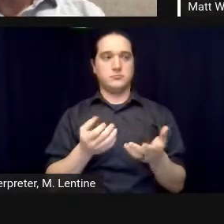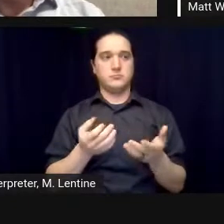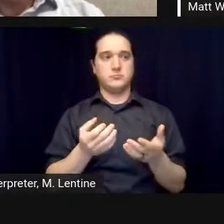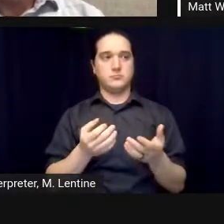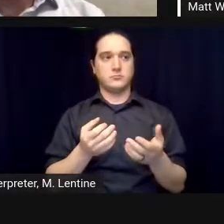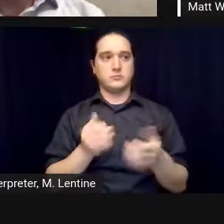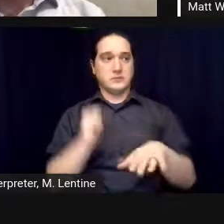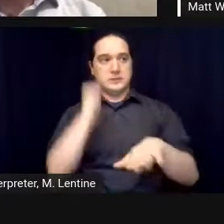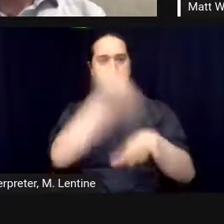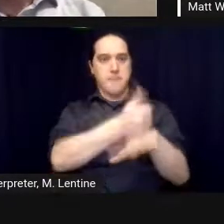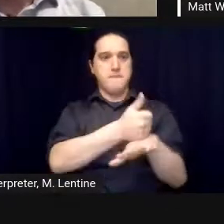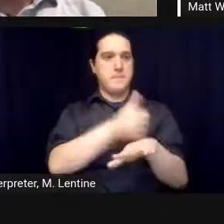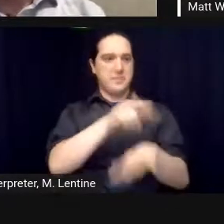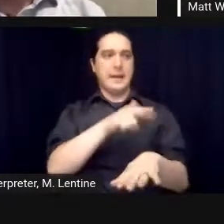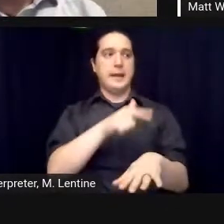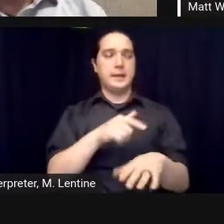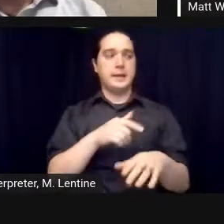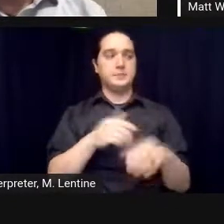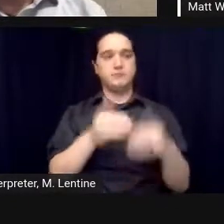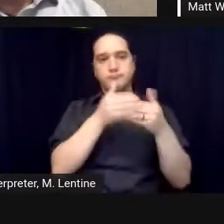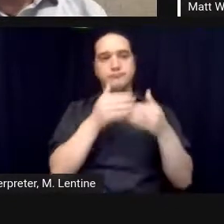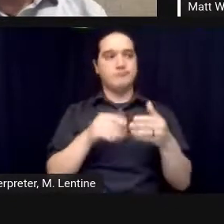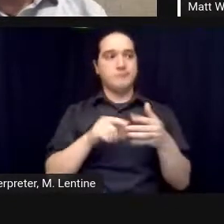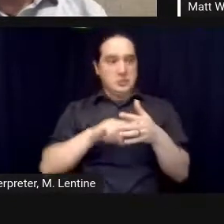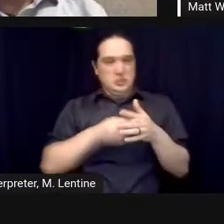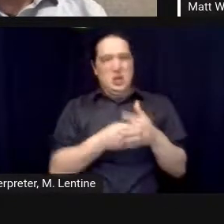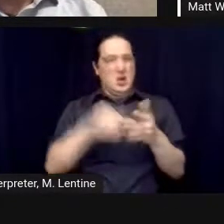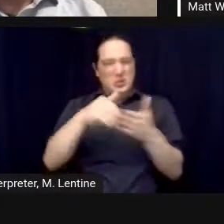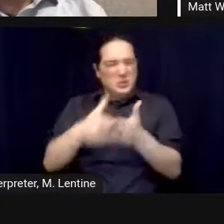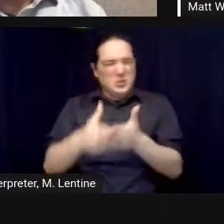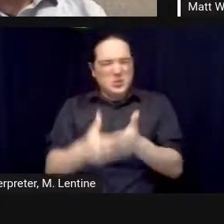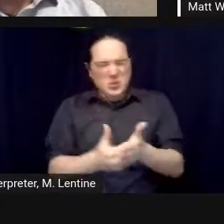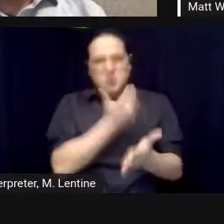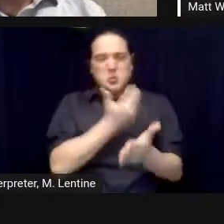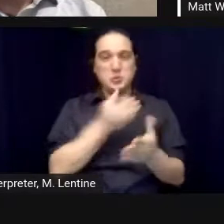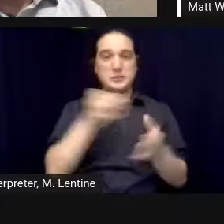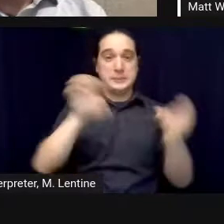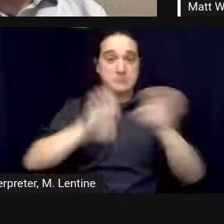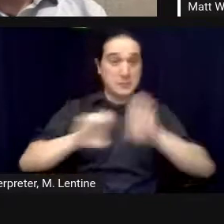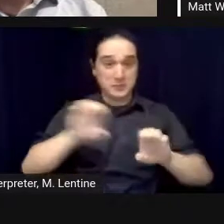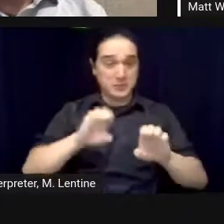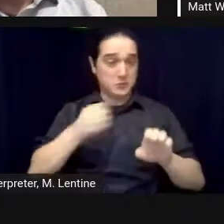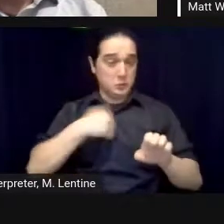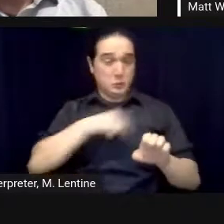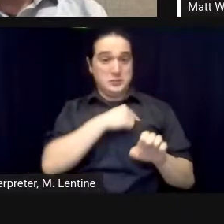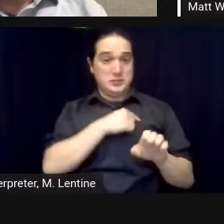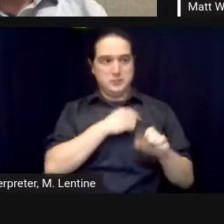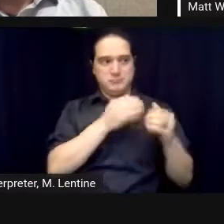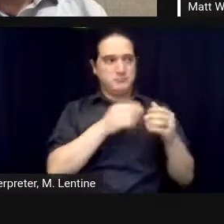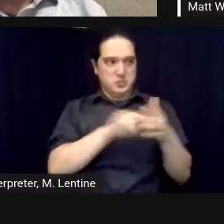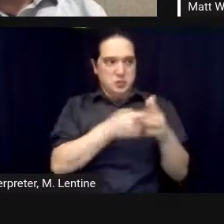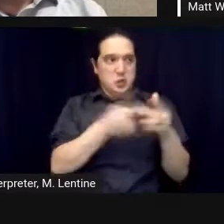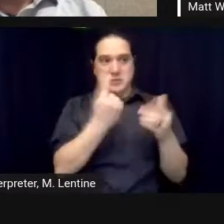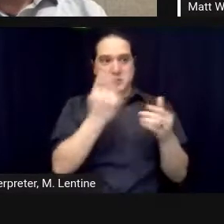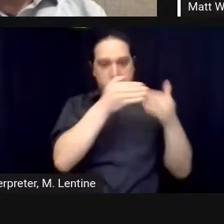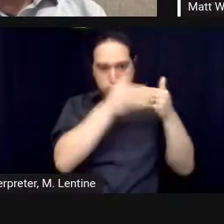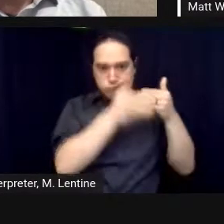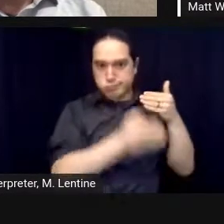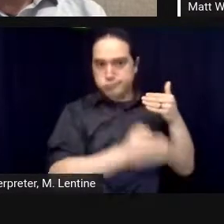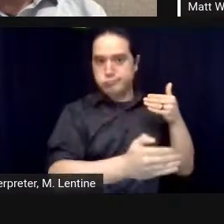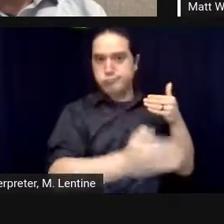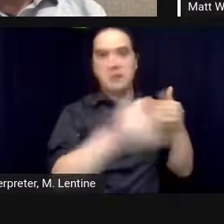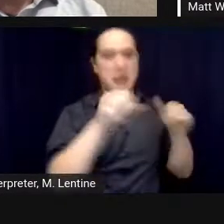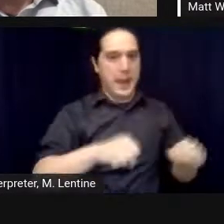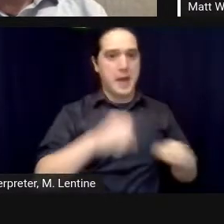called a lifetime experiment they were artists and adventurers and they were also ecologists and scientists